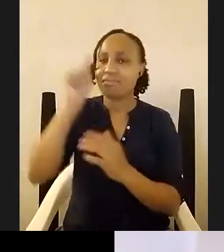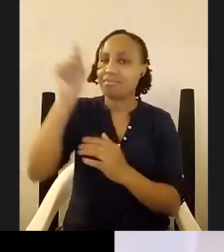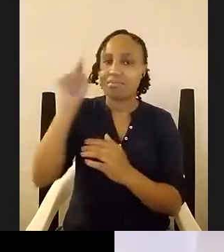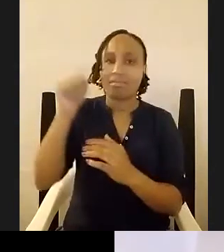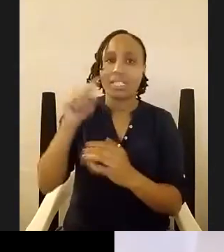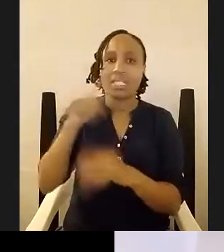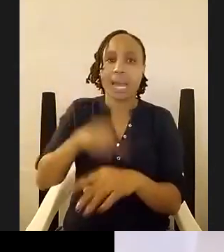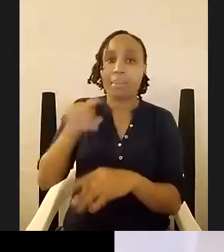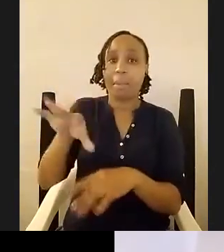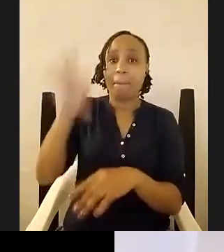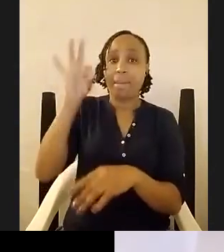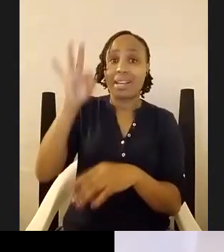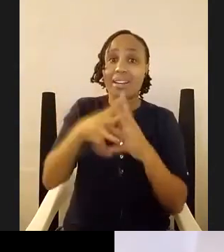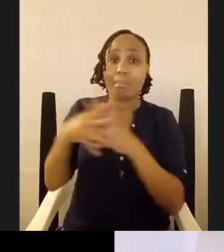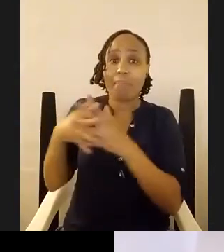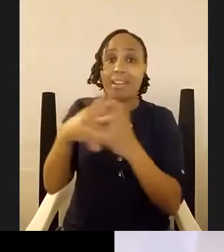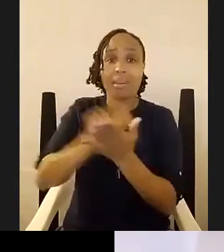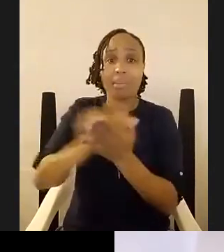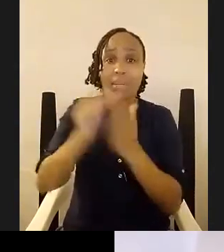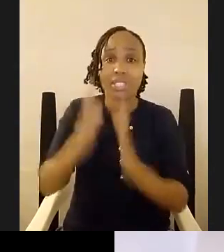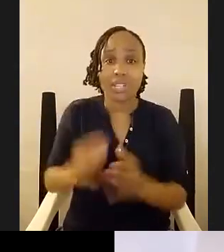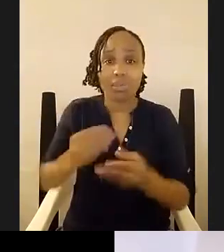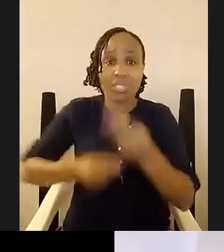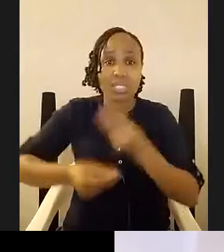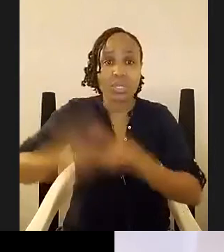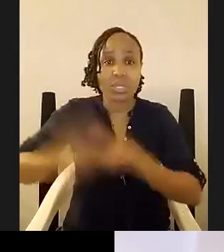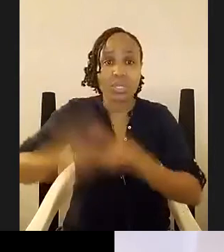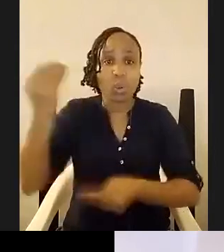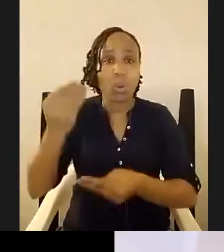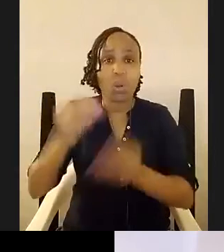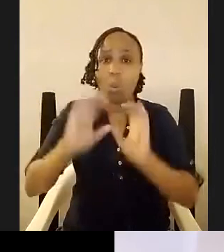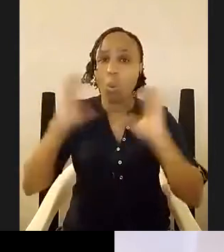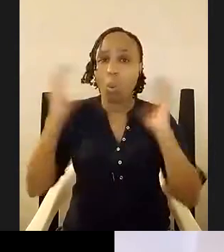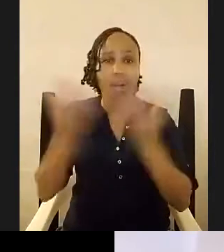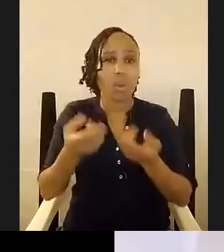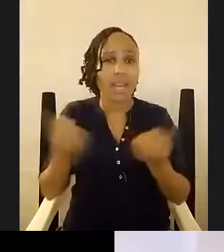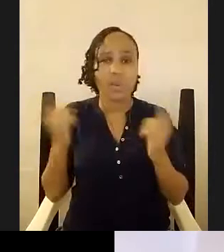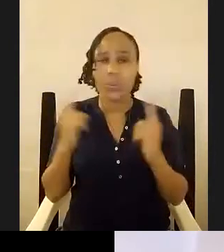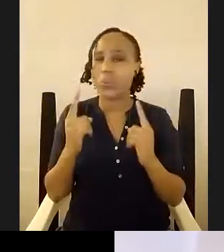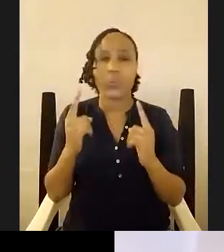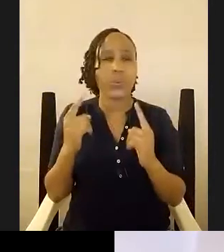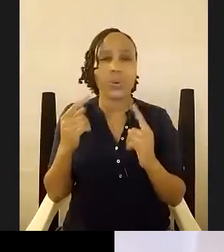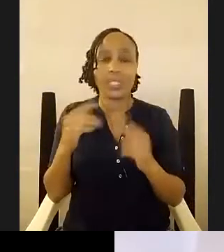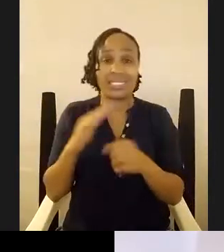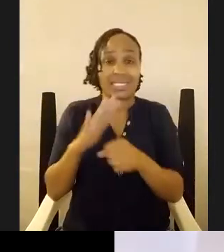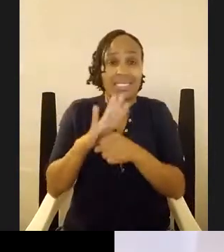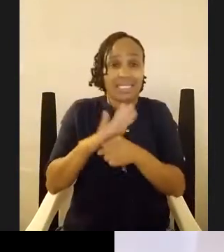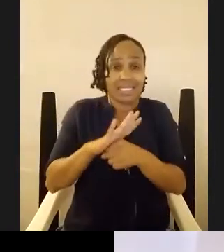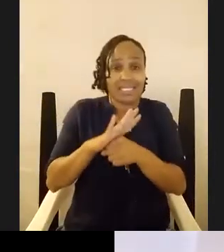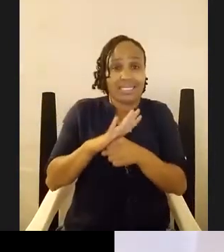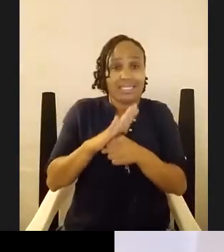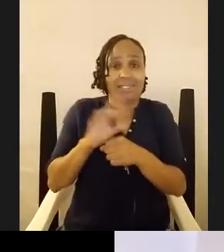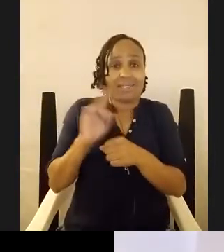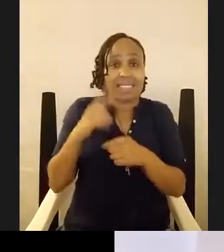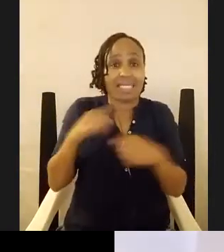publisher to be sold and distributed worldwide it was intimidating first of all uh scary but then after